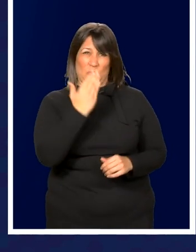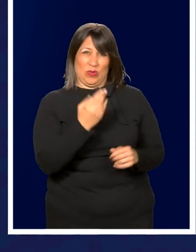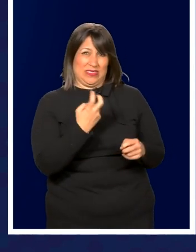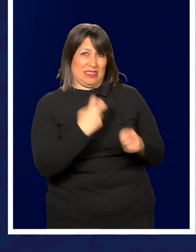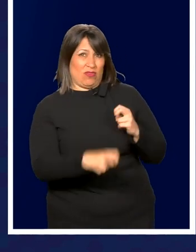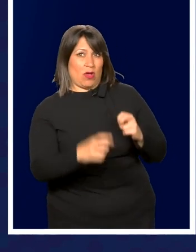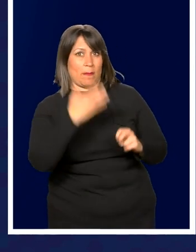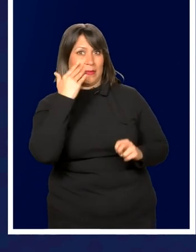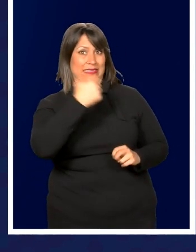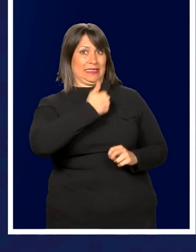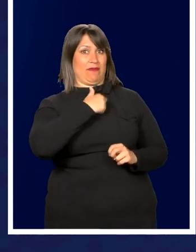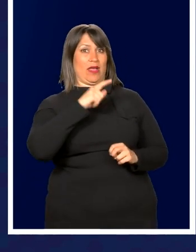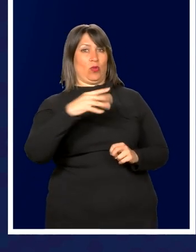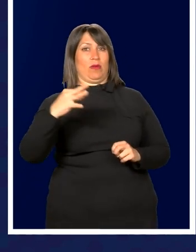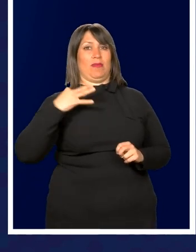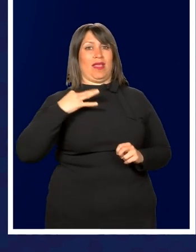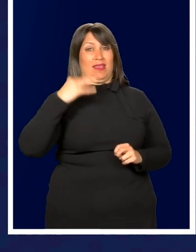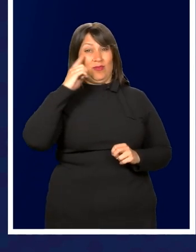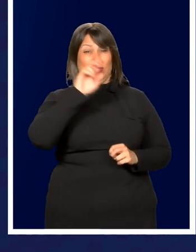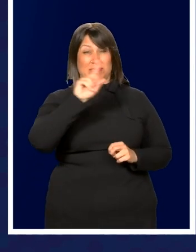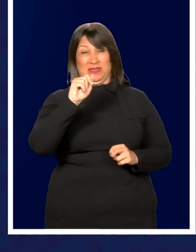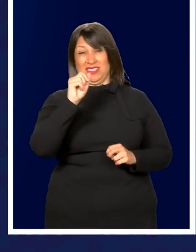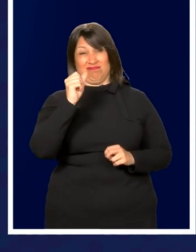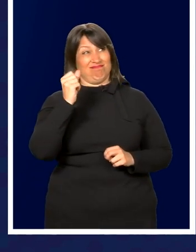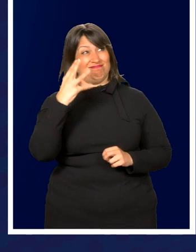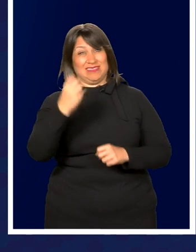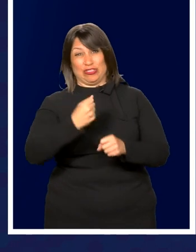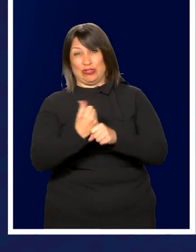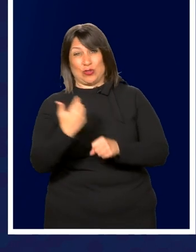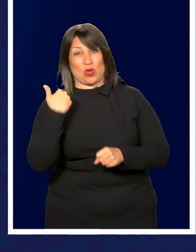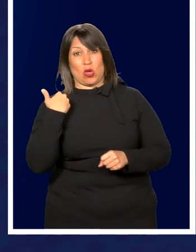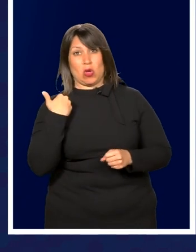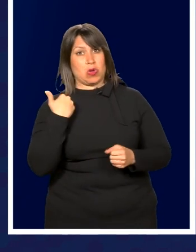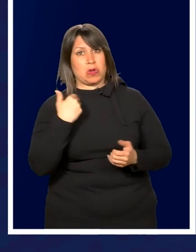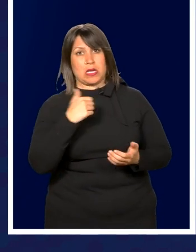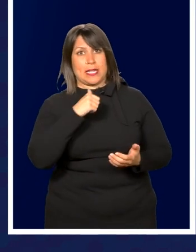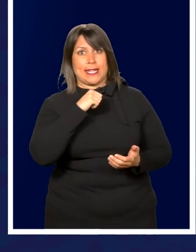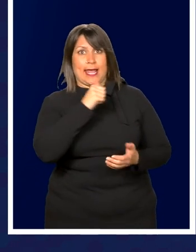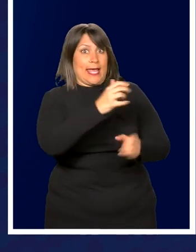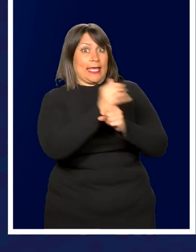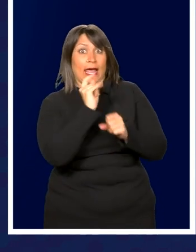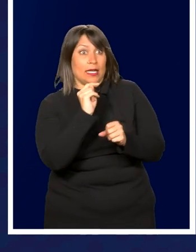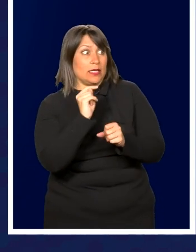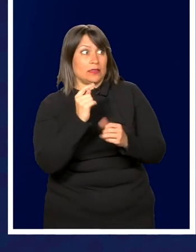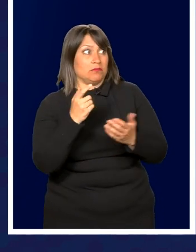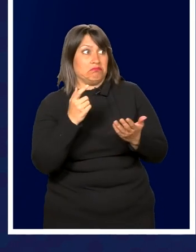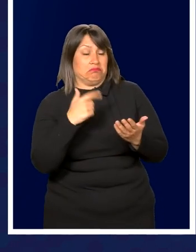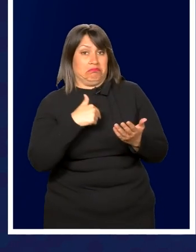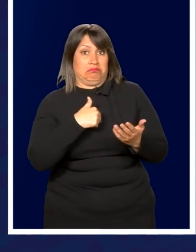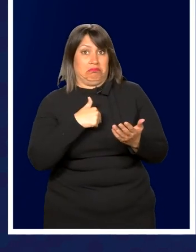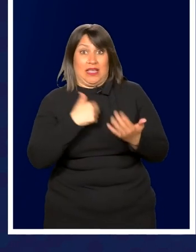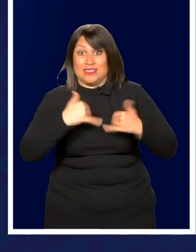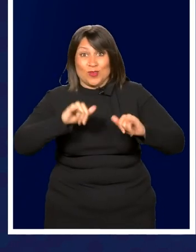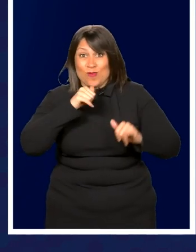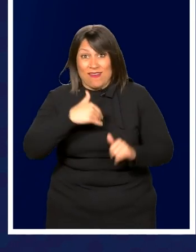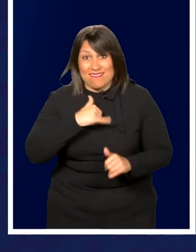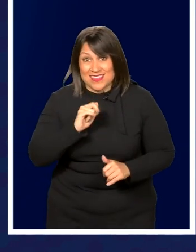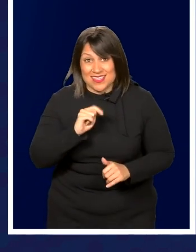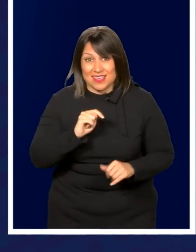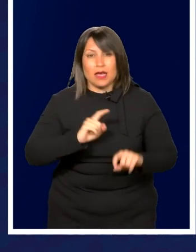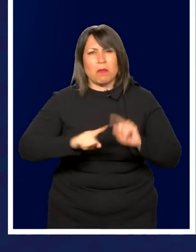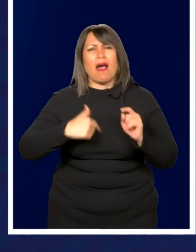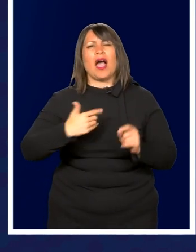difficult because I had to apply for a disability years ago, did not get it, still don't have it. But